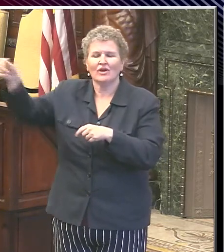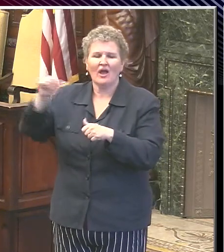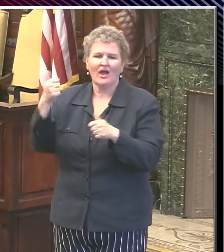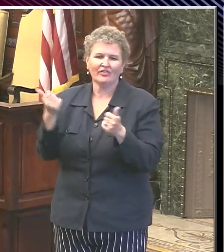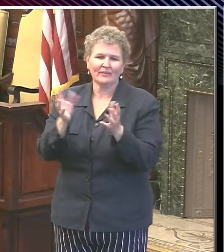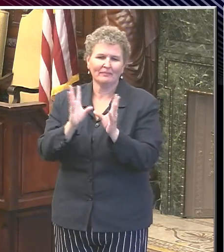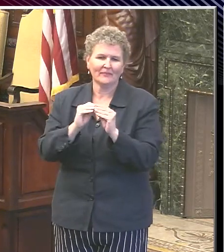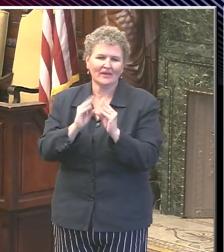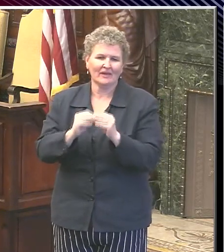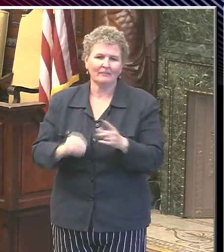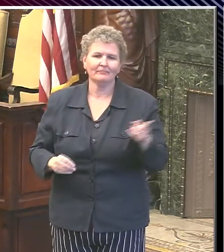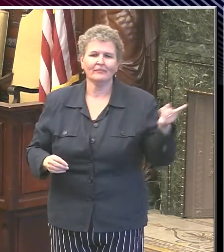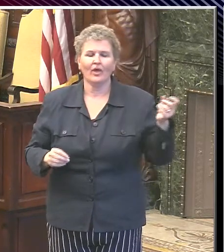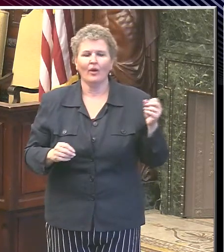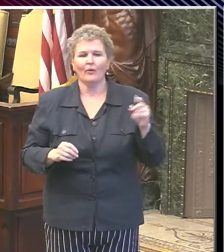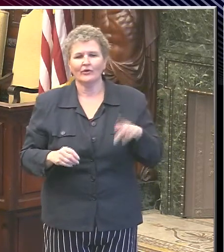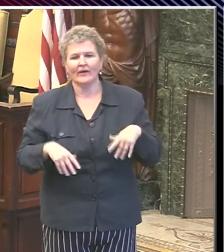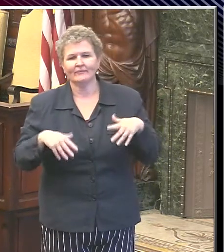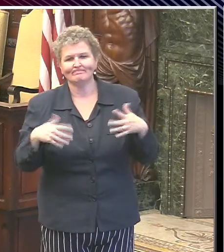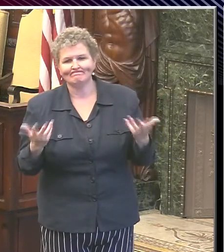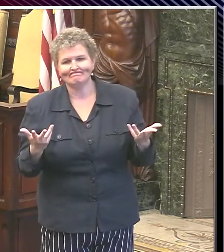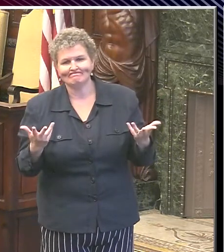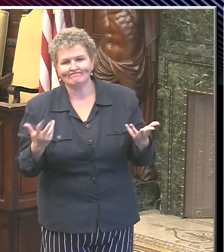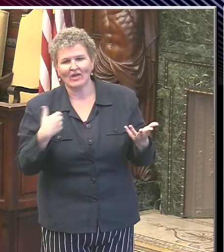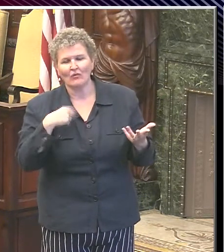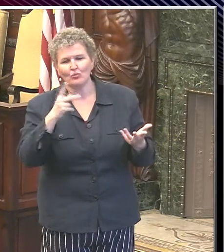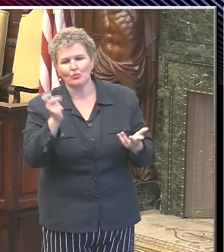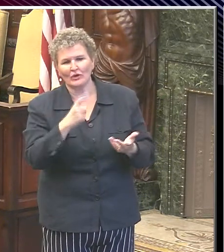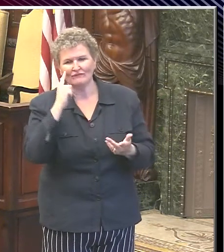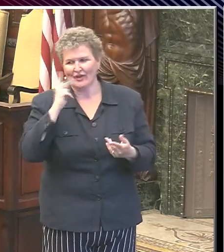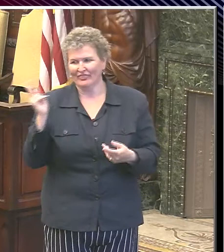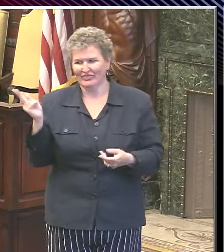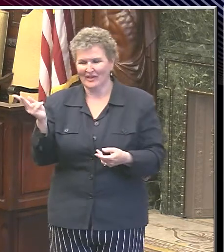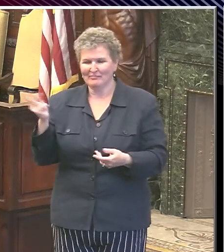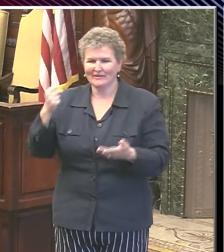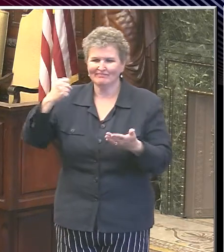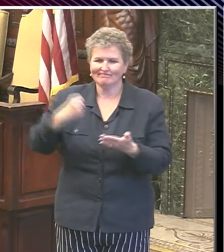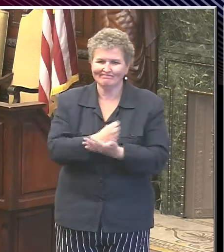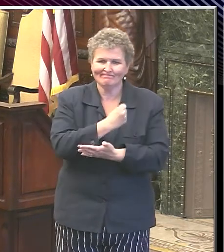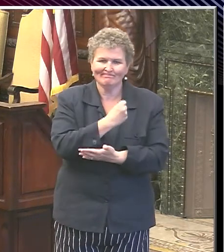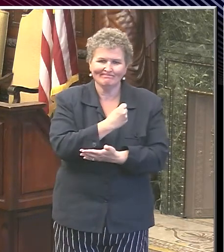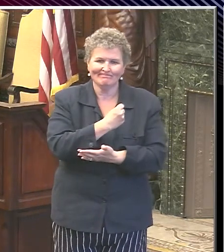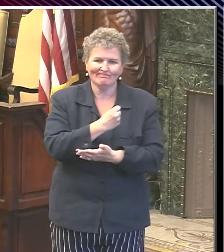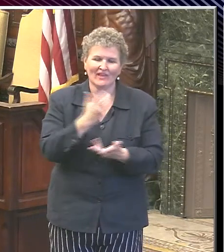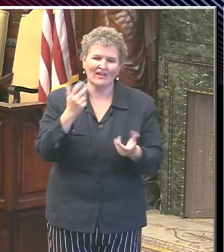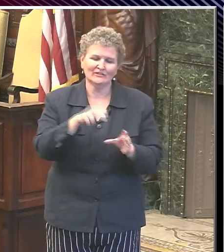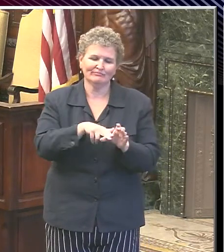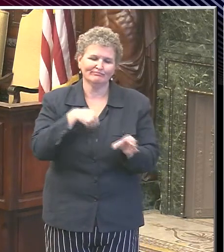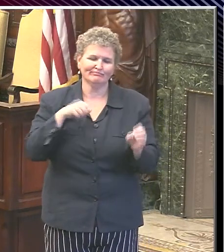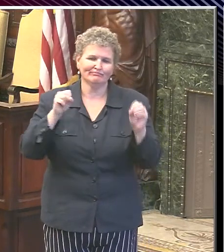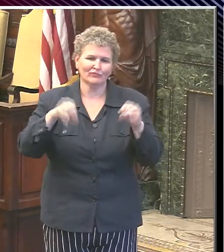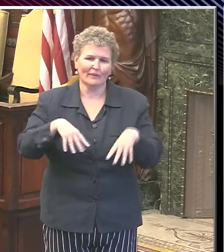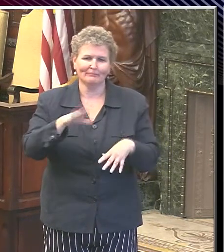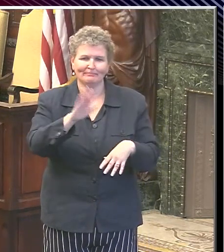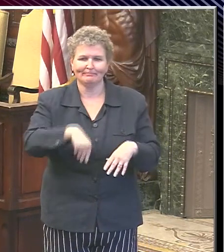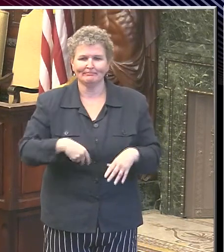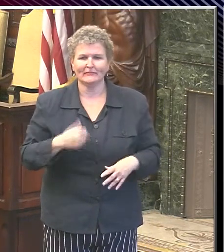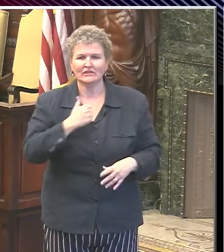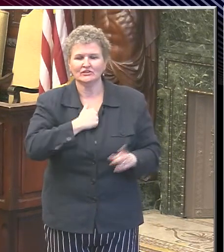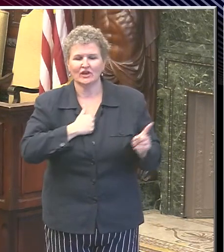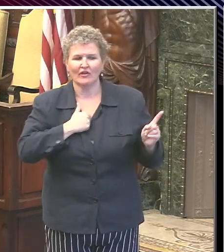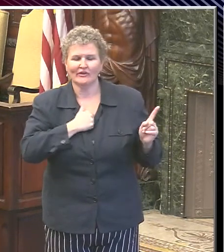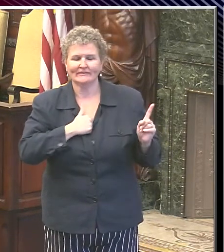All right. I'll that's my questions were for them. So I'll, I guess I'll shoot an email then. Thanks. Okay. Sorry about that, Mike.